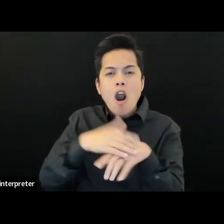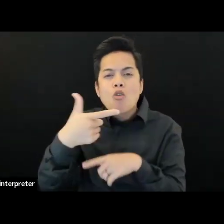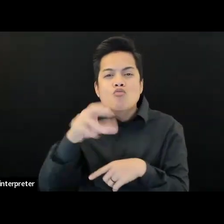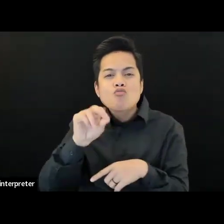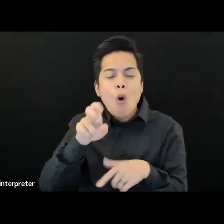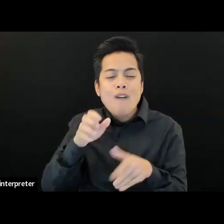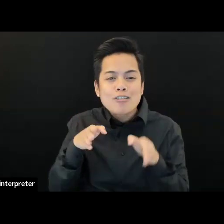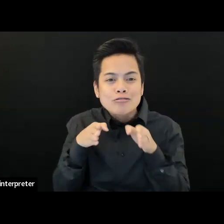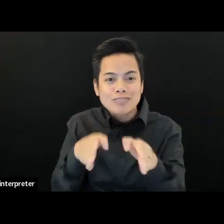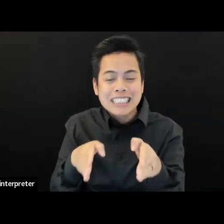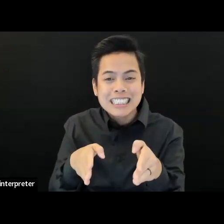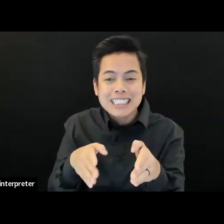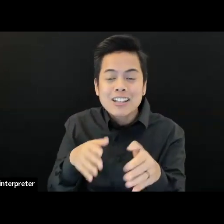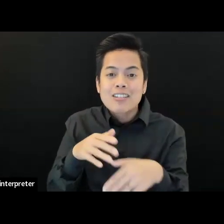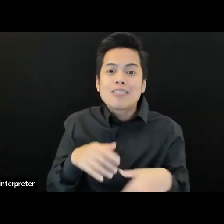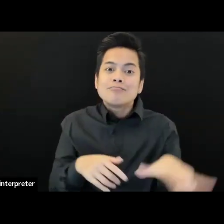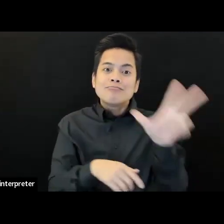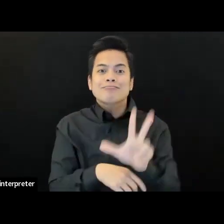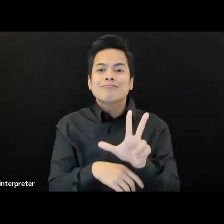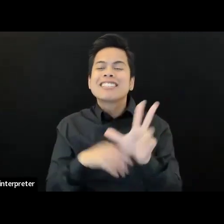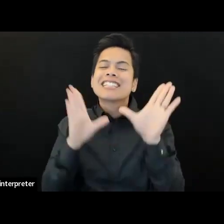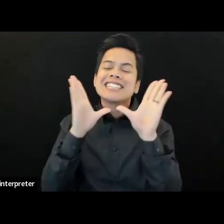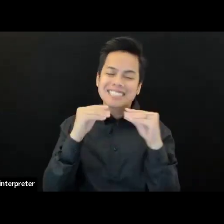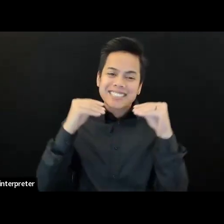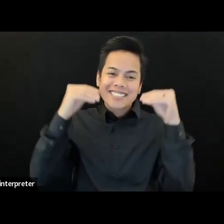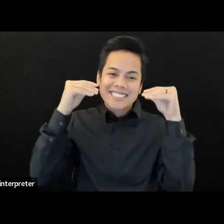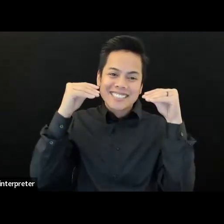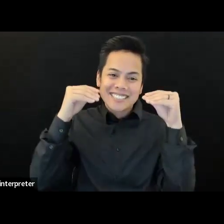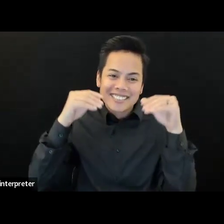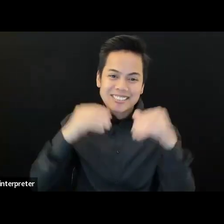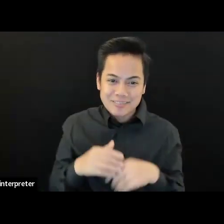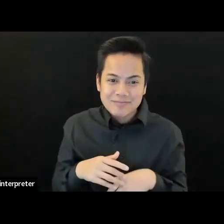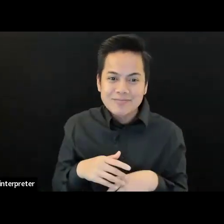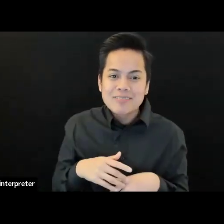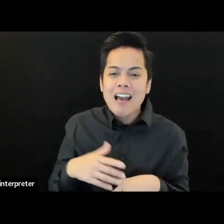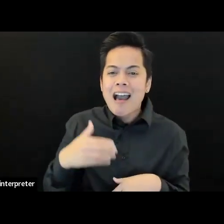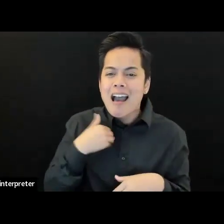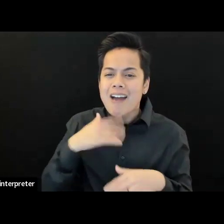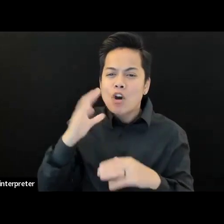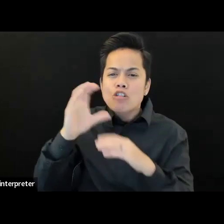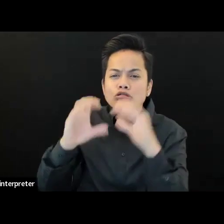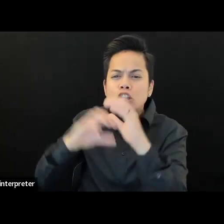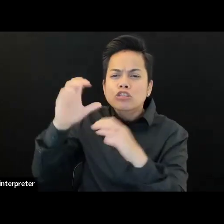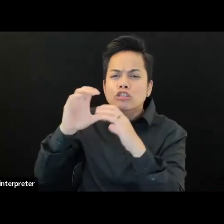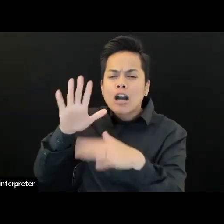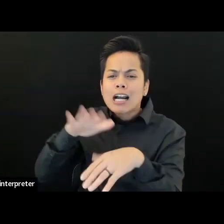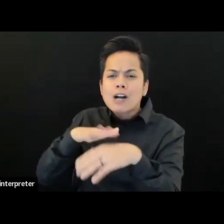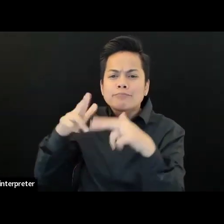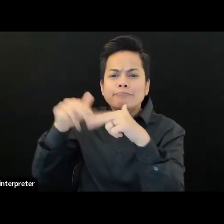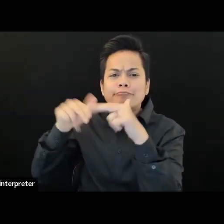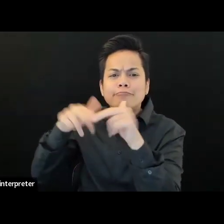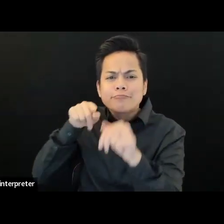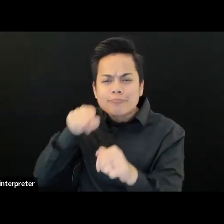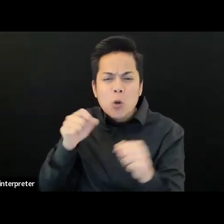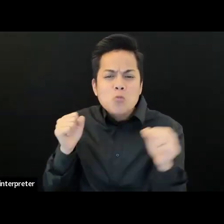crisp, sunny winter day. Really excited to see the progress that has been made. And it looks like four stories in the